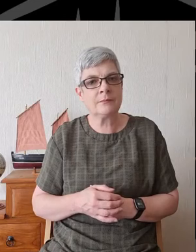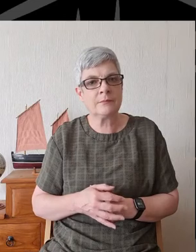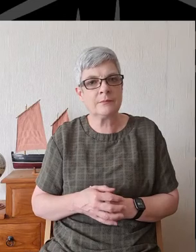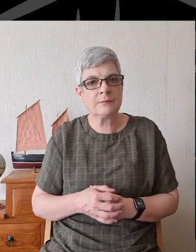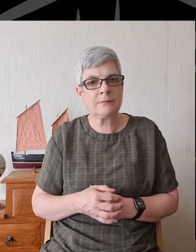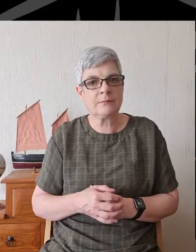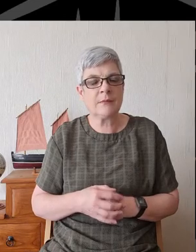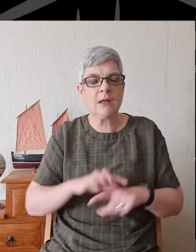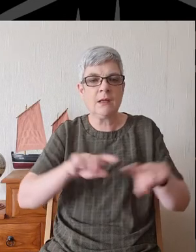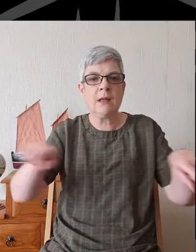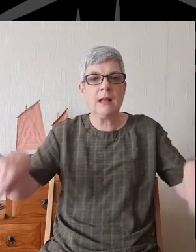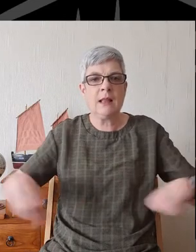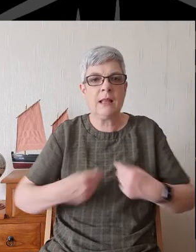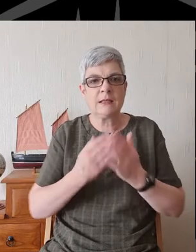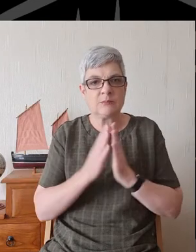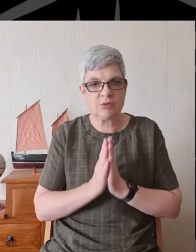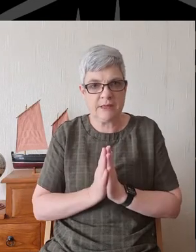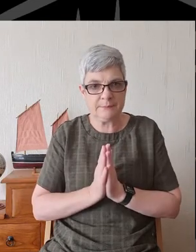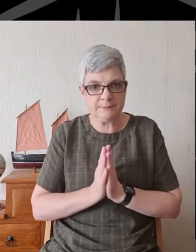Let us pray.